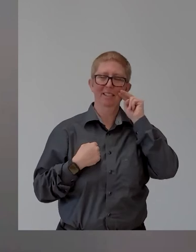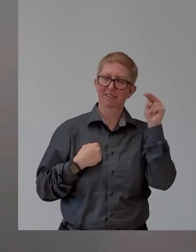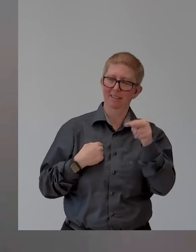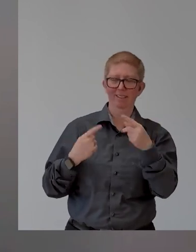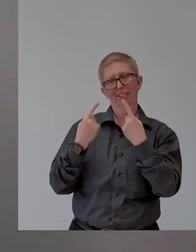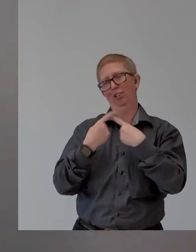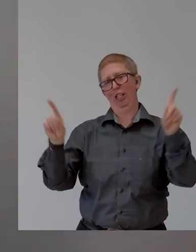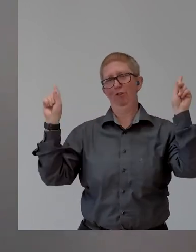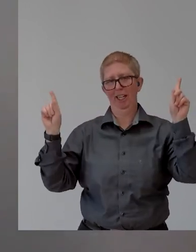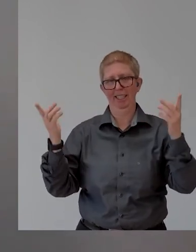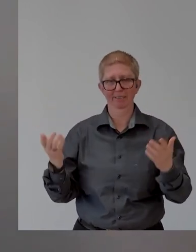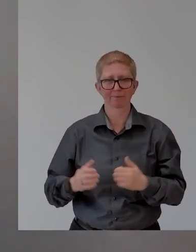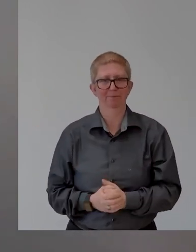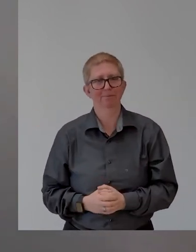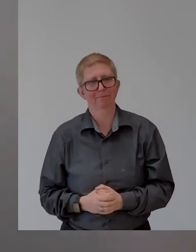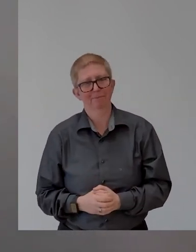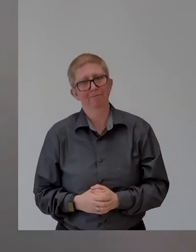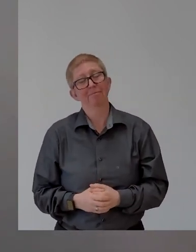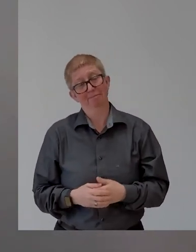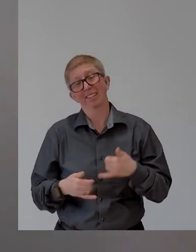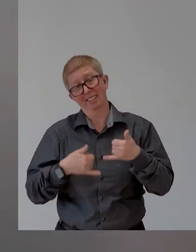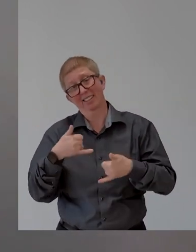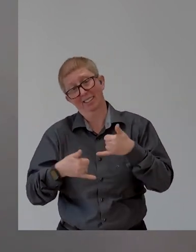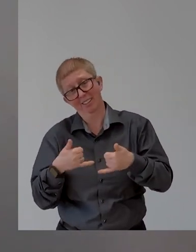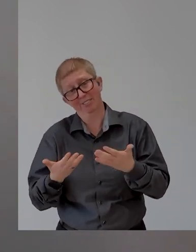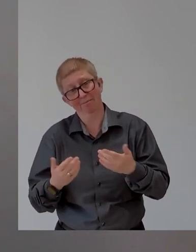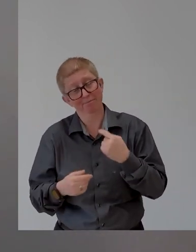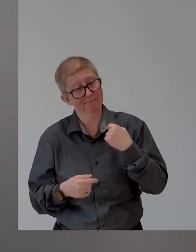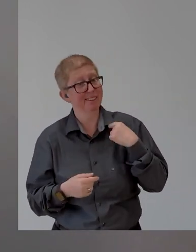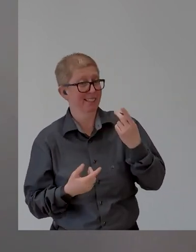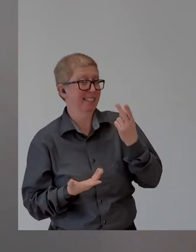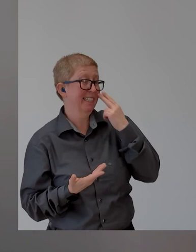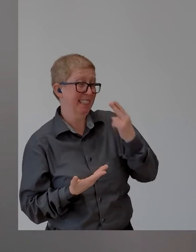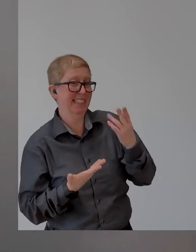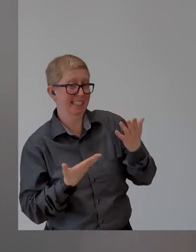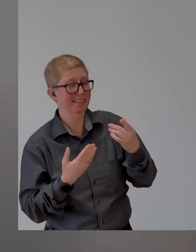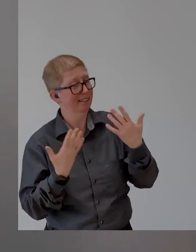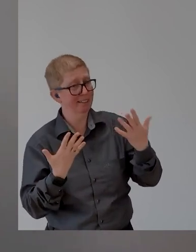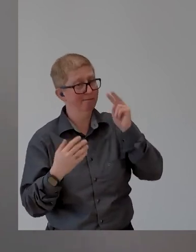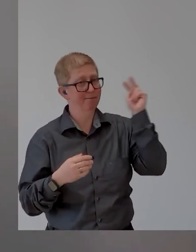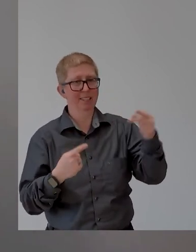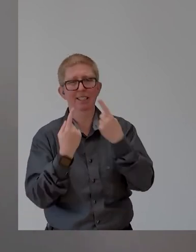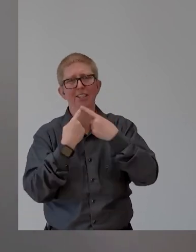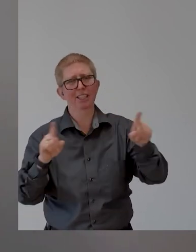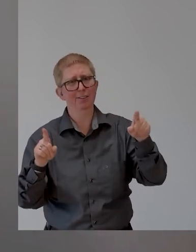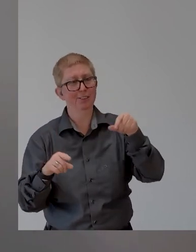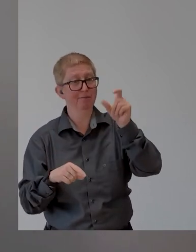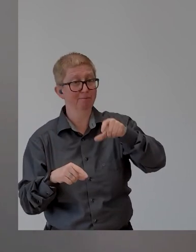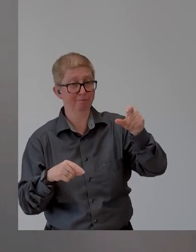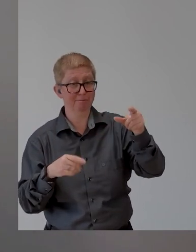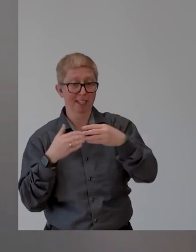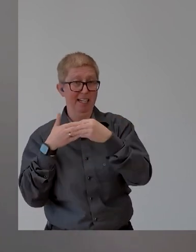perspective is very powerful for now for leaders to start to hear. And I think you have a passion around high potential talent